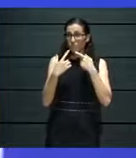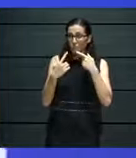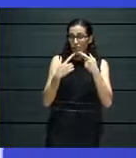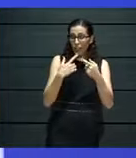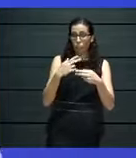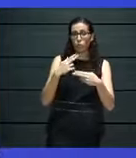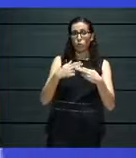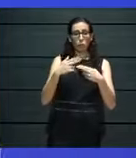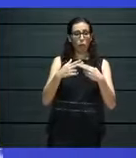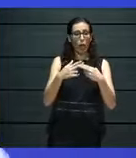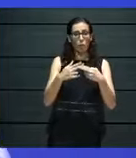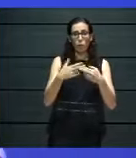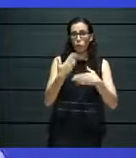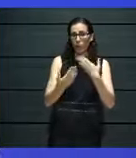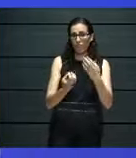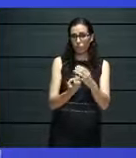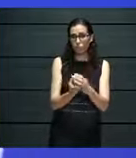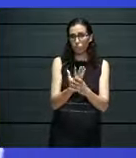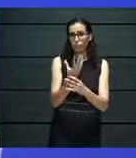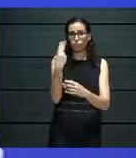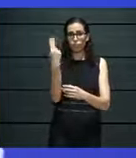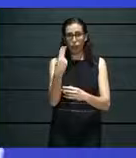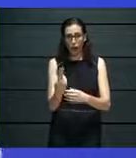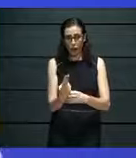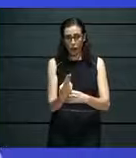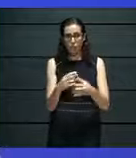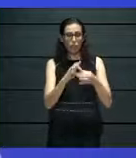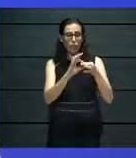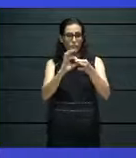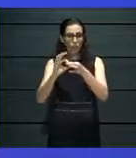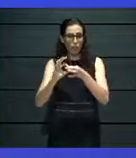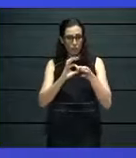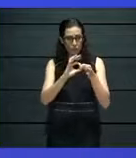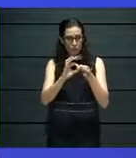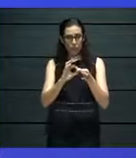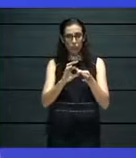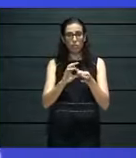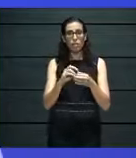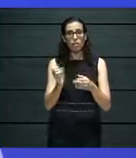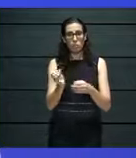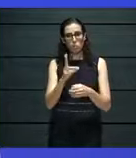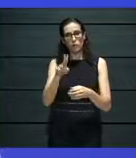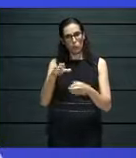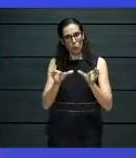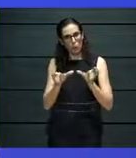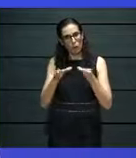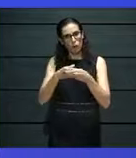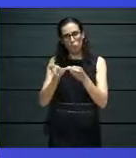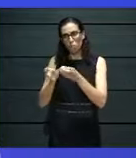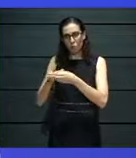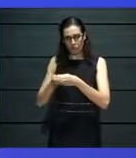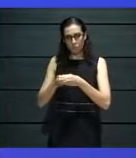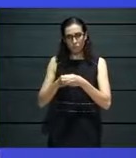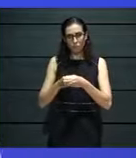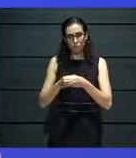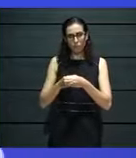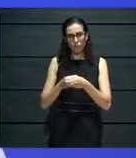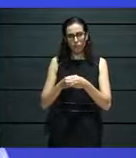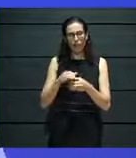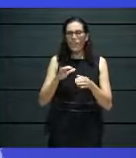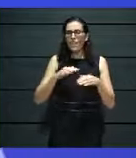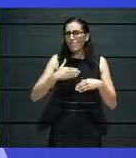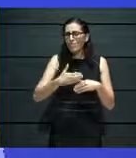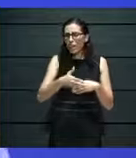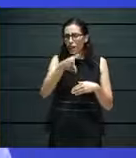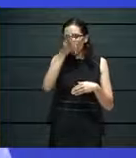we produce these works with these different artists and organizations, we always understand the why of